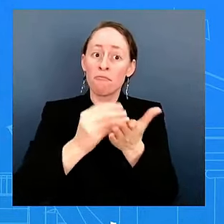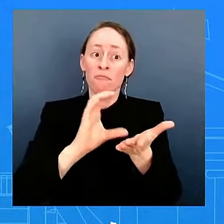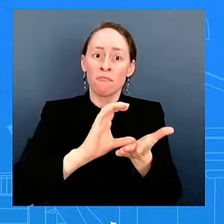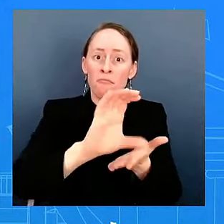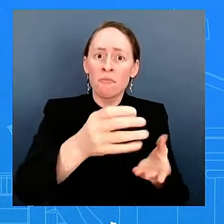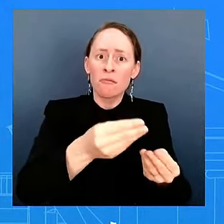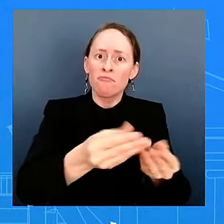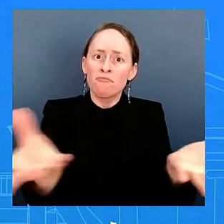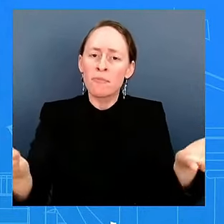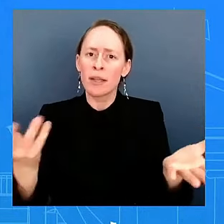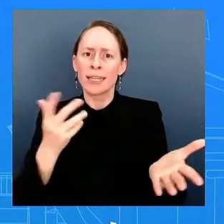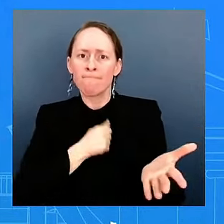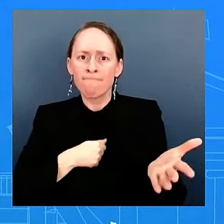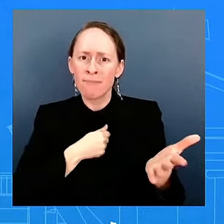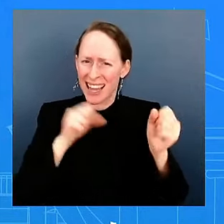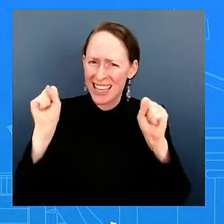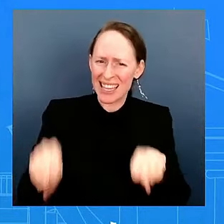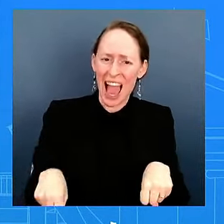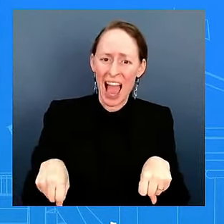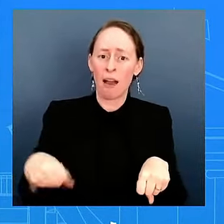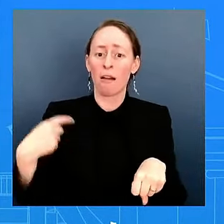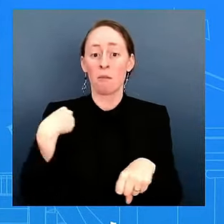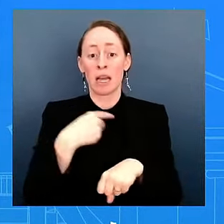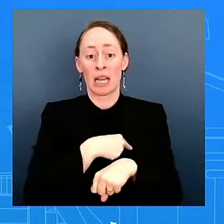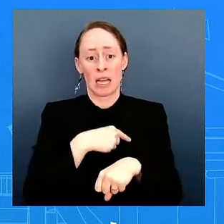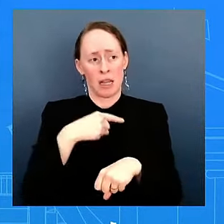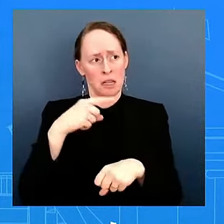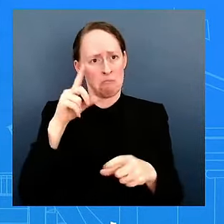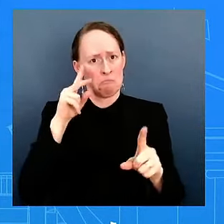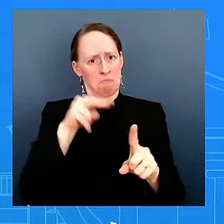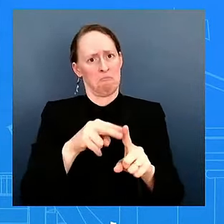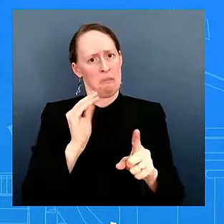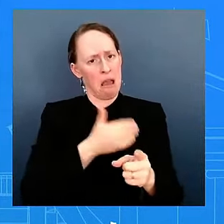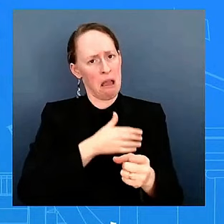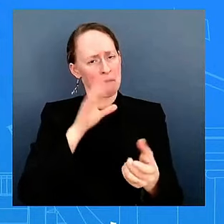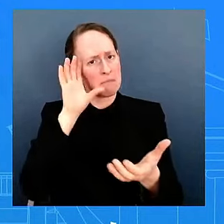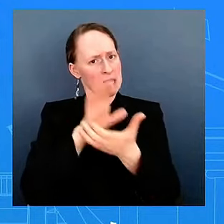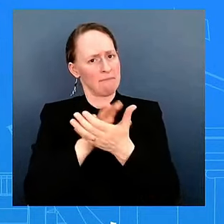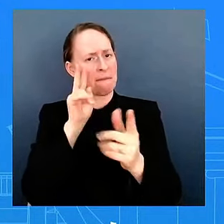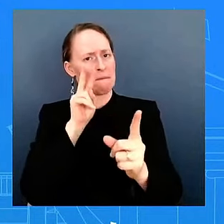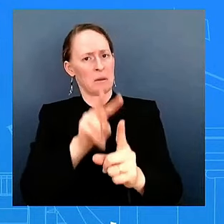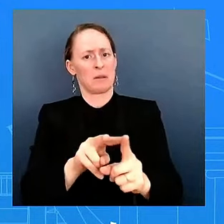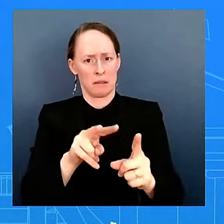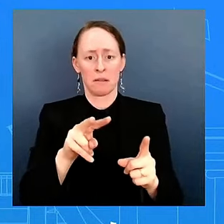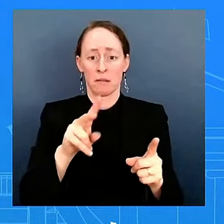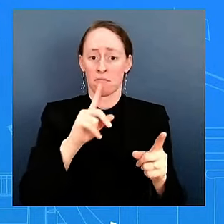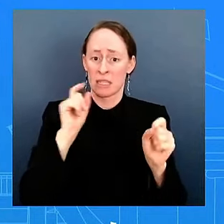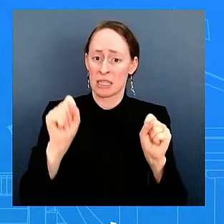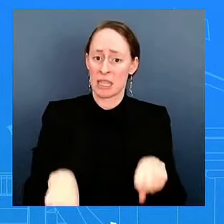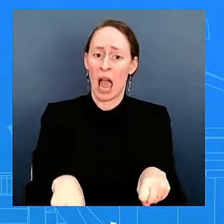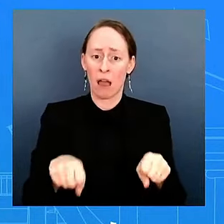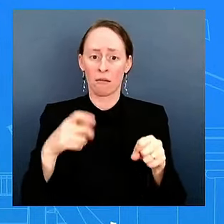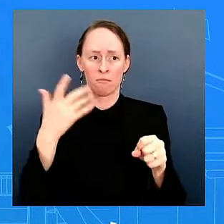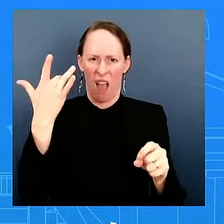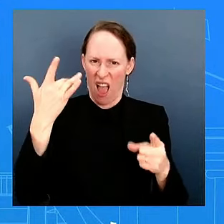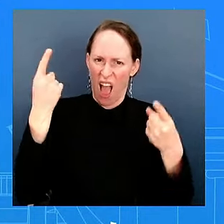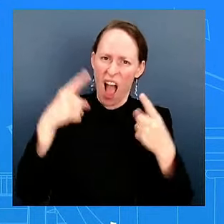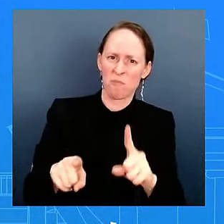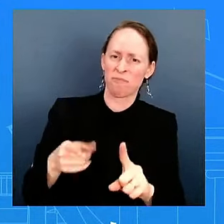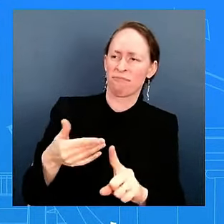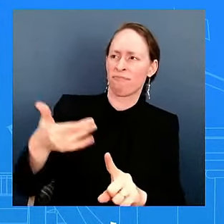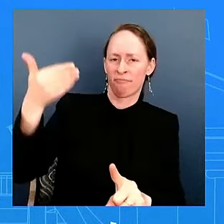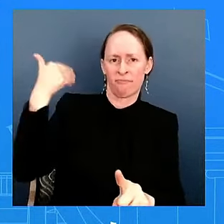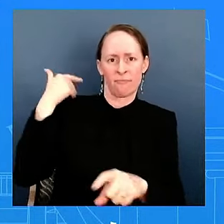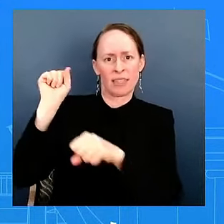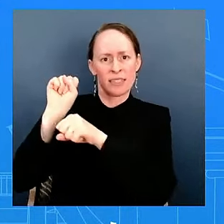belief in continuing and seeing reparations and the continuing impact, obviously, of slavery. In addition to supporting an effort